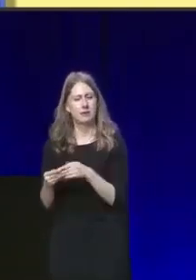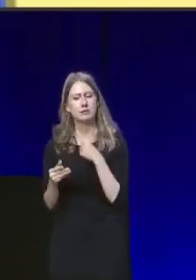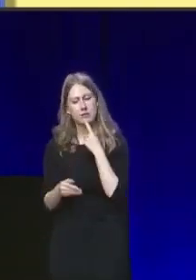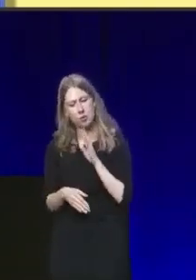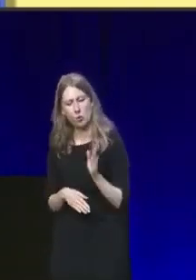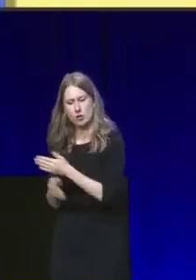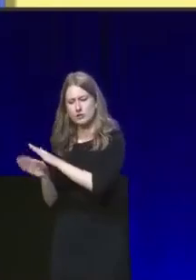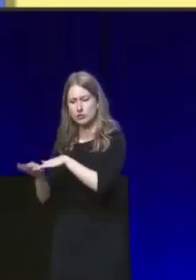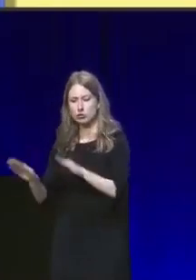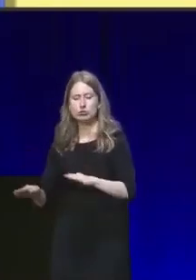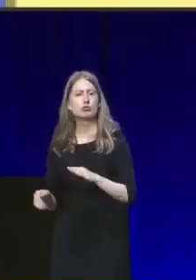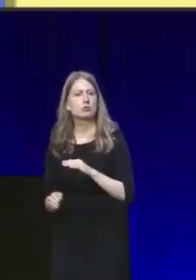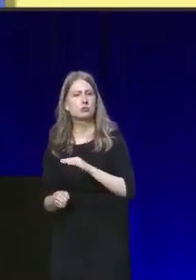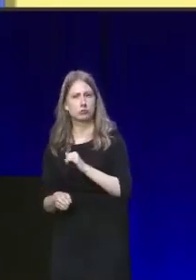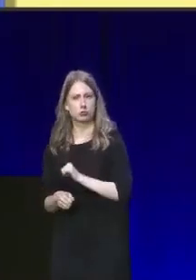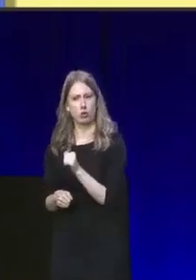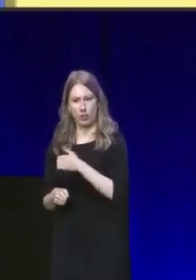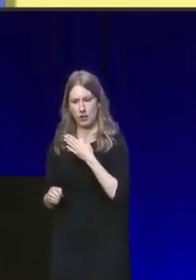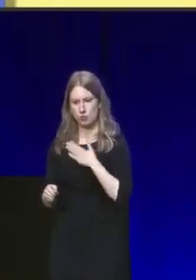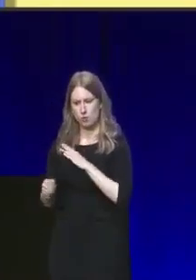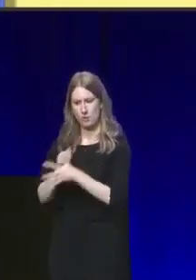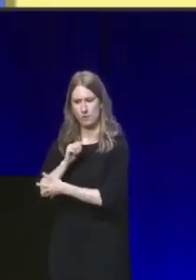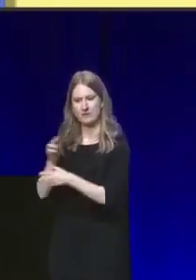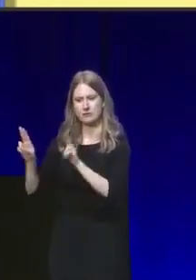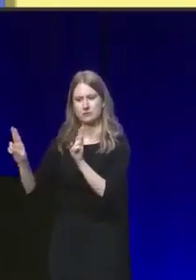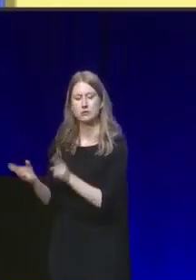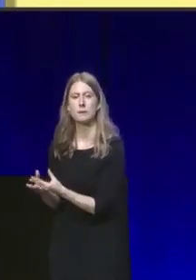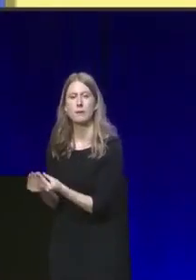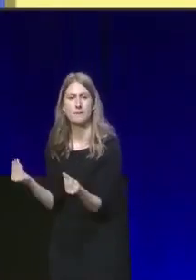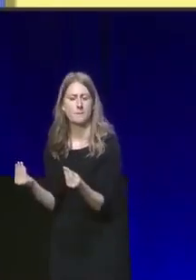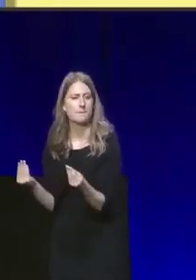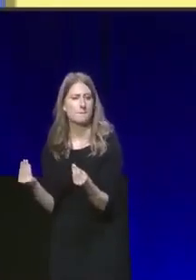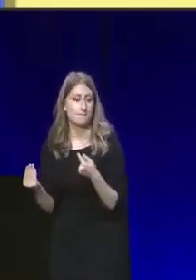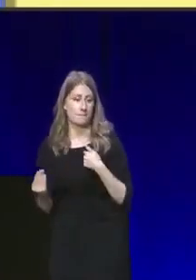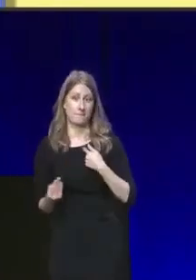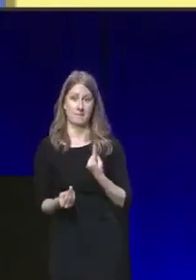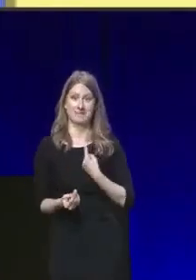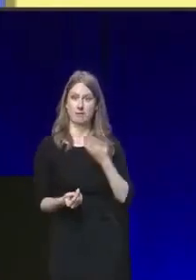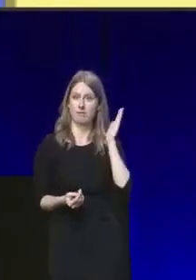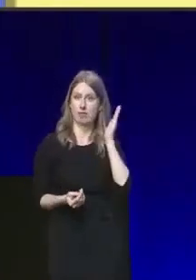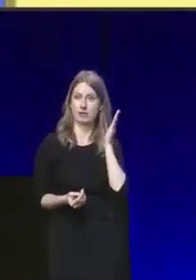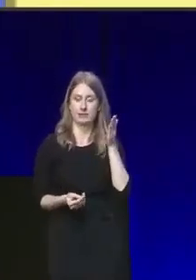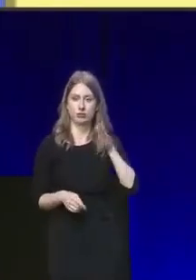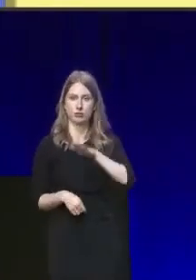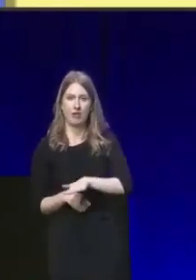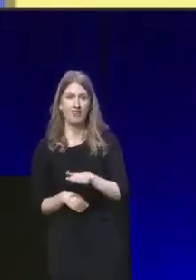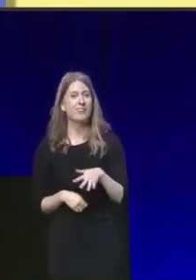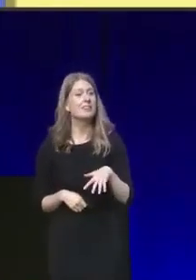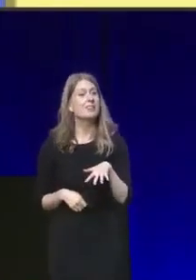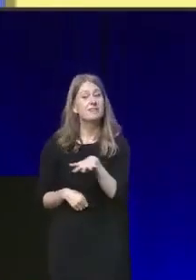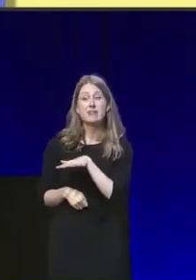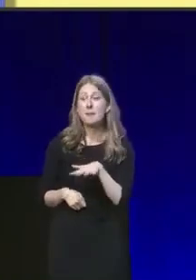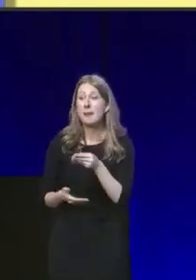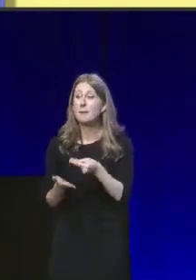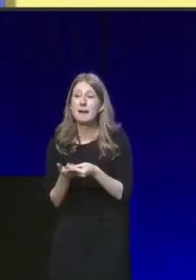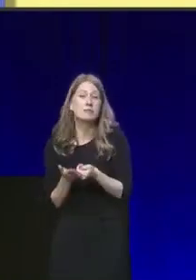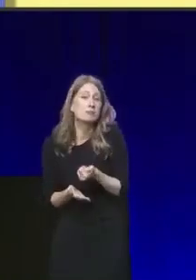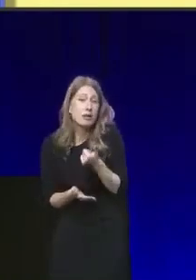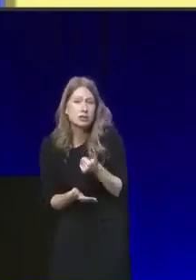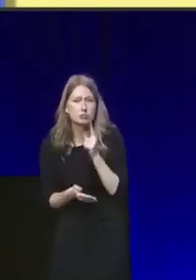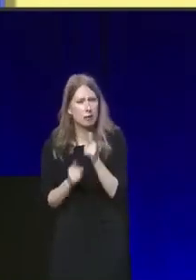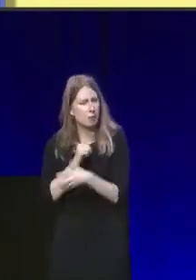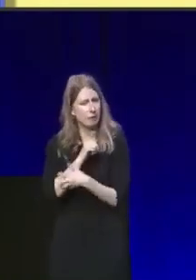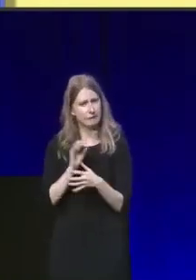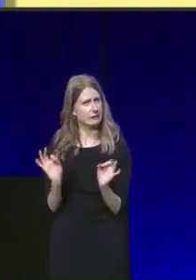Scotland out of poverty. I was lucky as a child. As a family, there wasn't a lot of money around, but we didn't live in poverty.